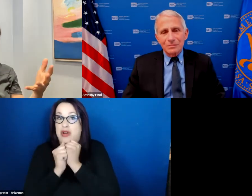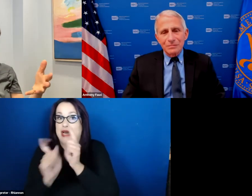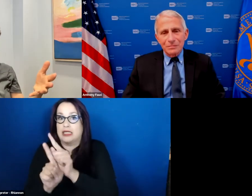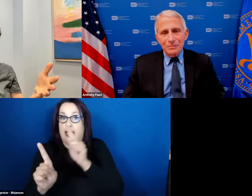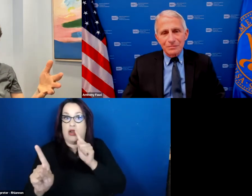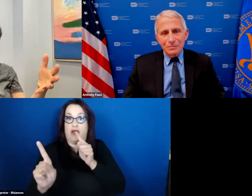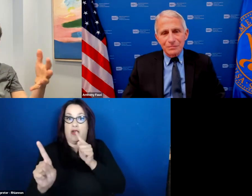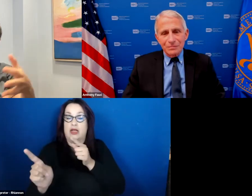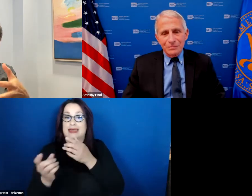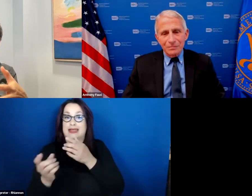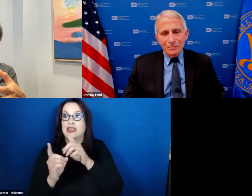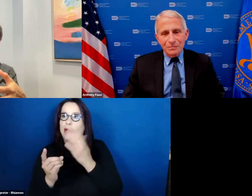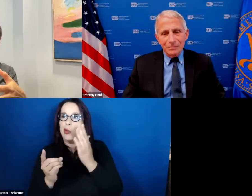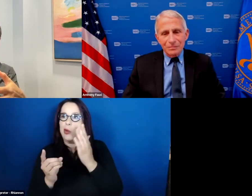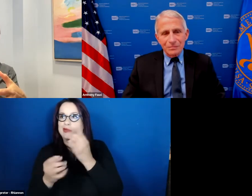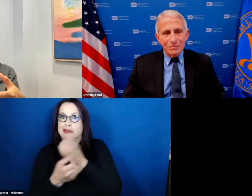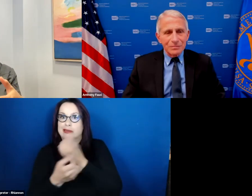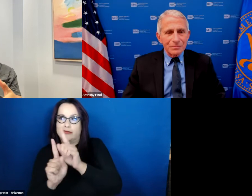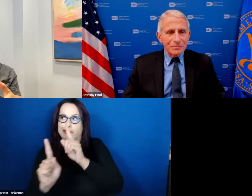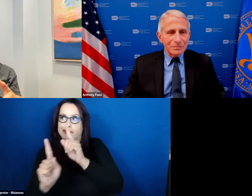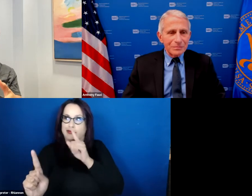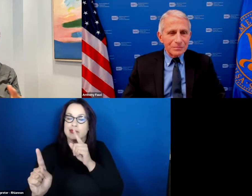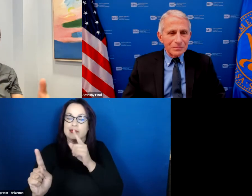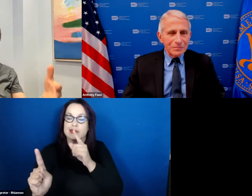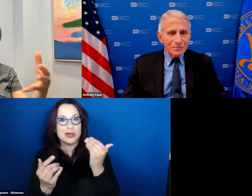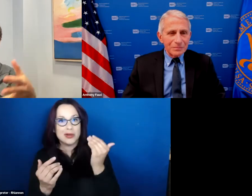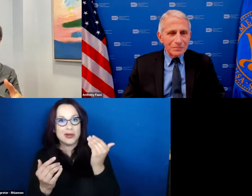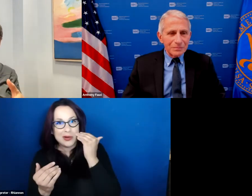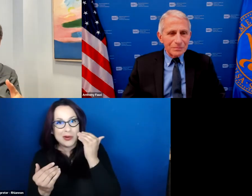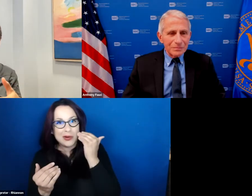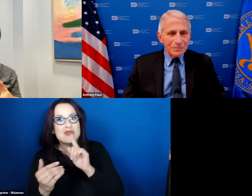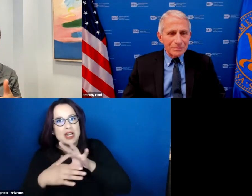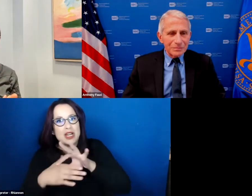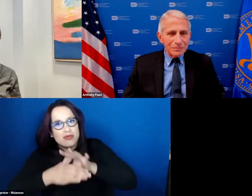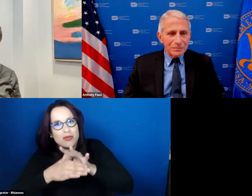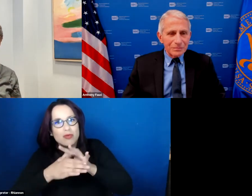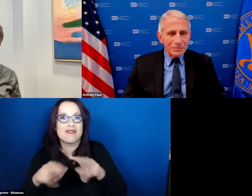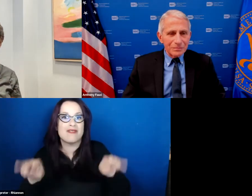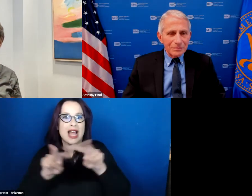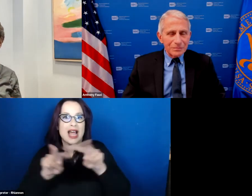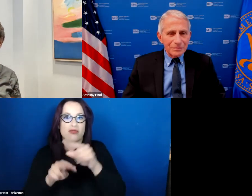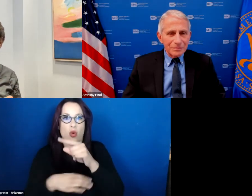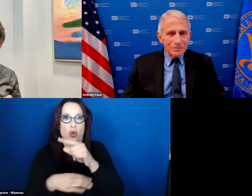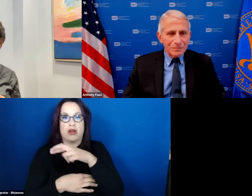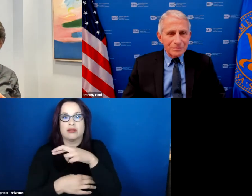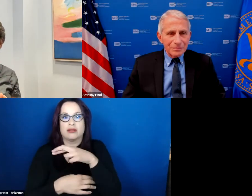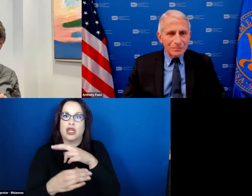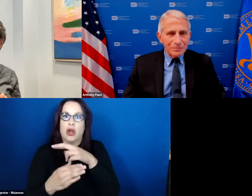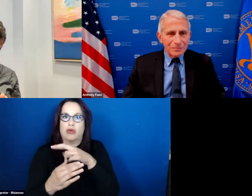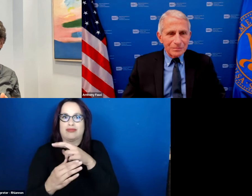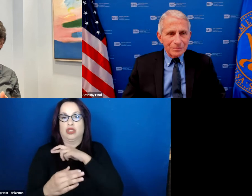really a core value of the religion to gather there's some distrust of medical communities